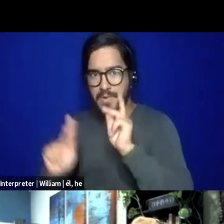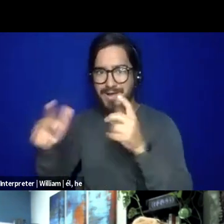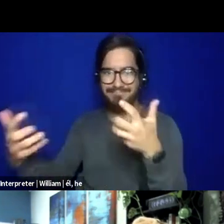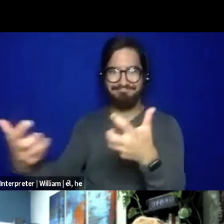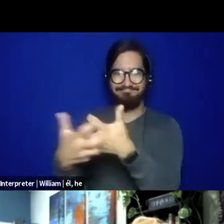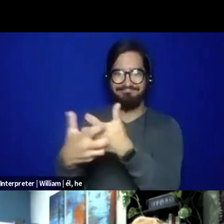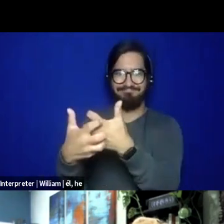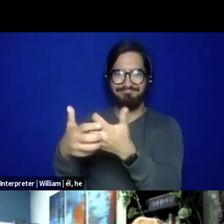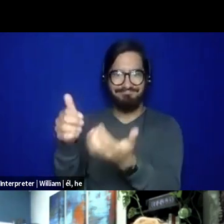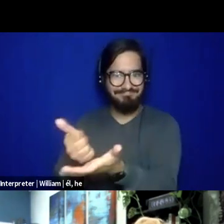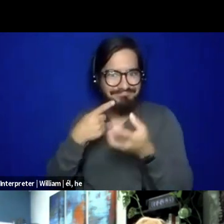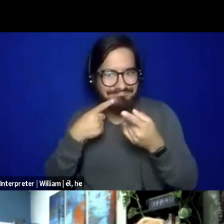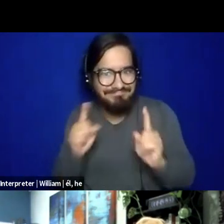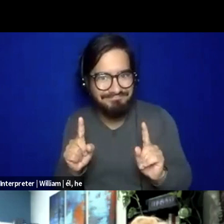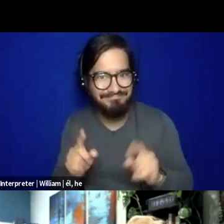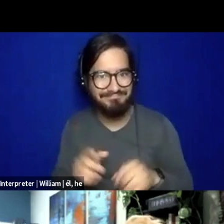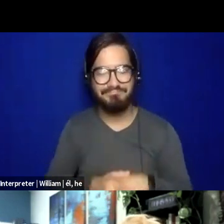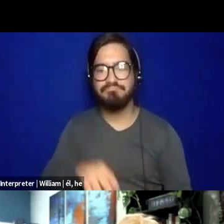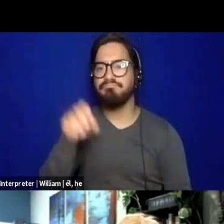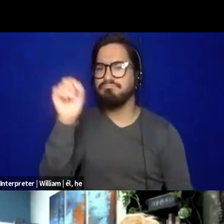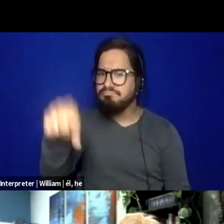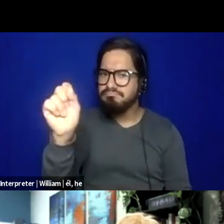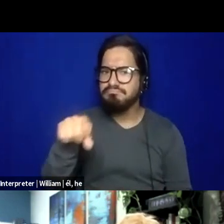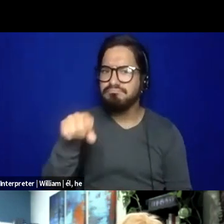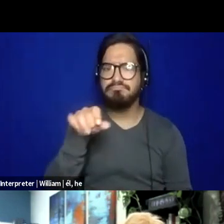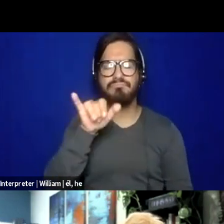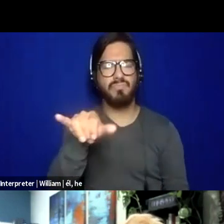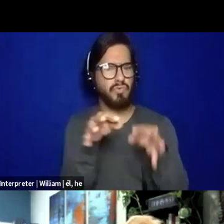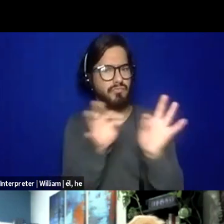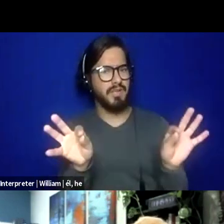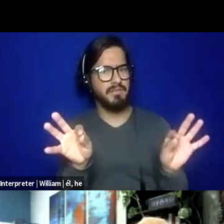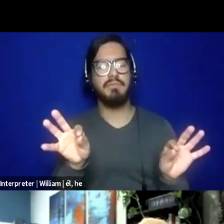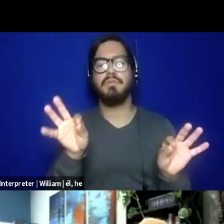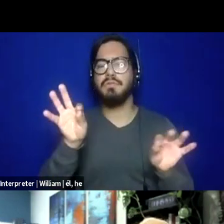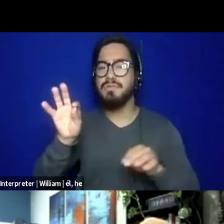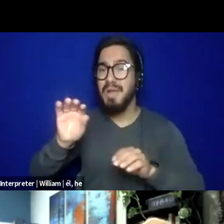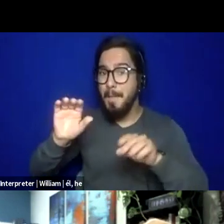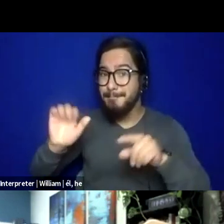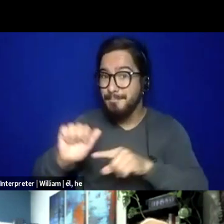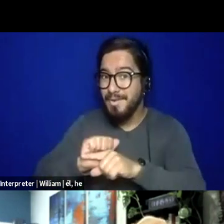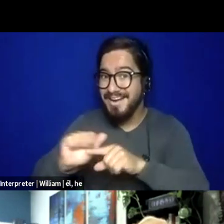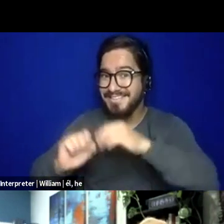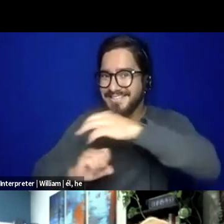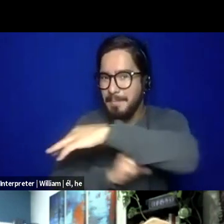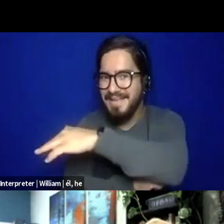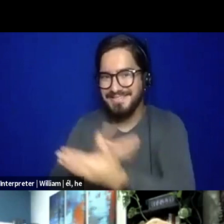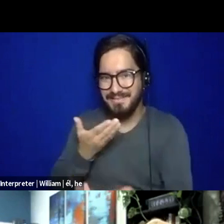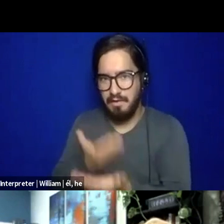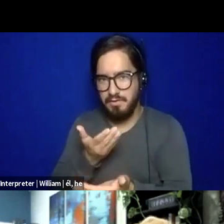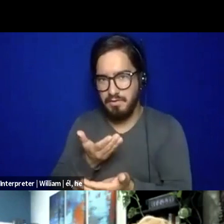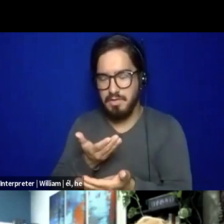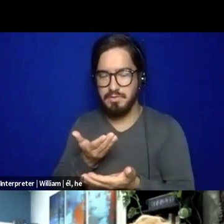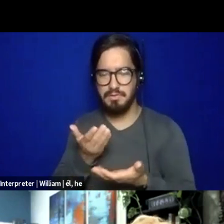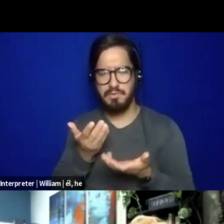Absolutely. And, and, and I like how you phrase that the practice-based evidence, right? And so what is, what do some of those things look